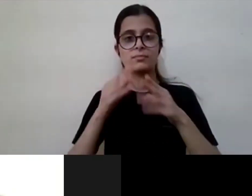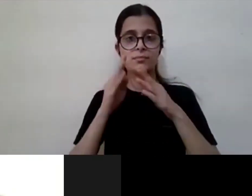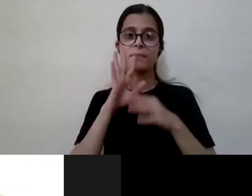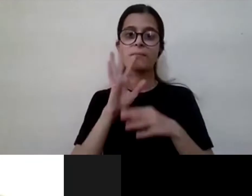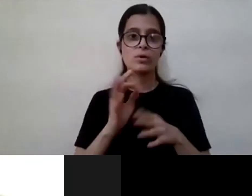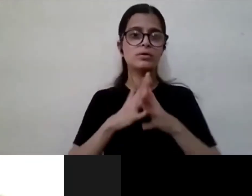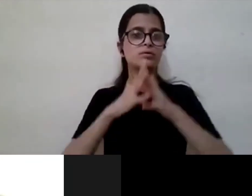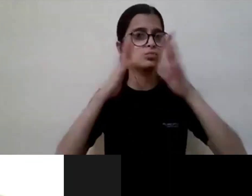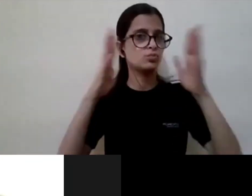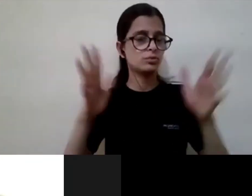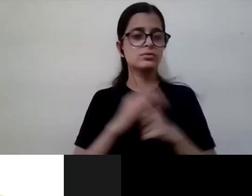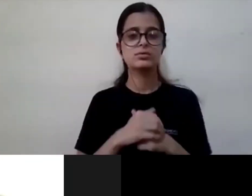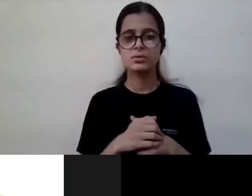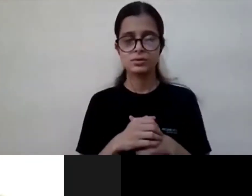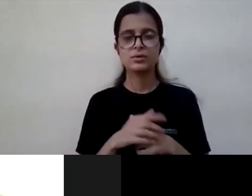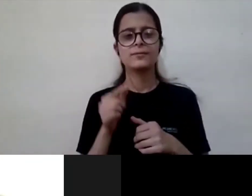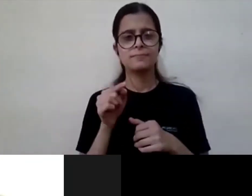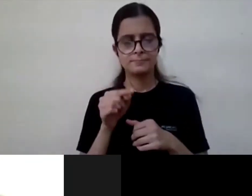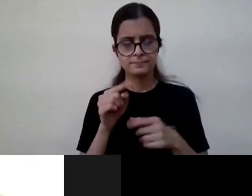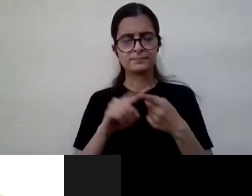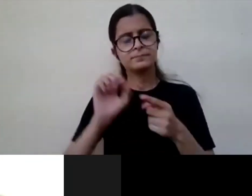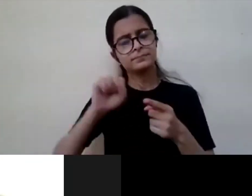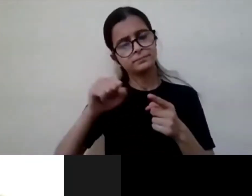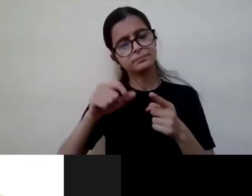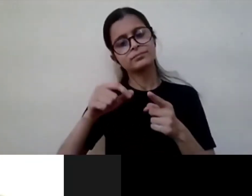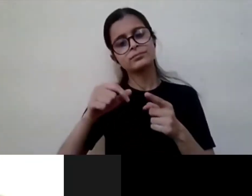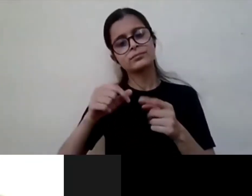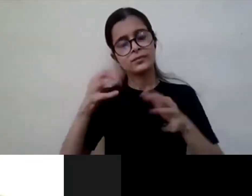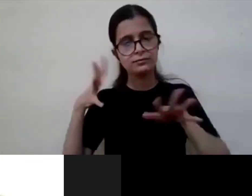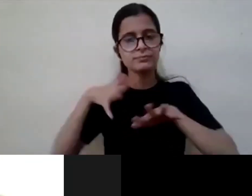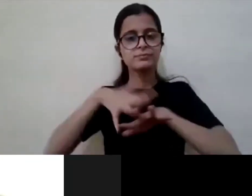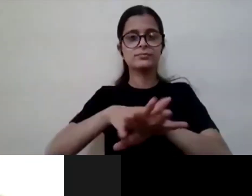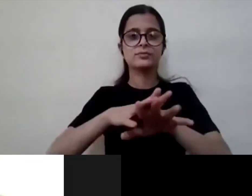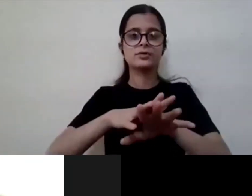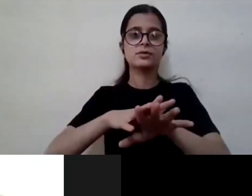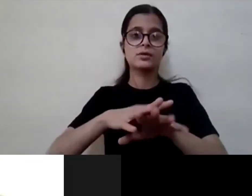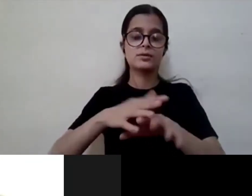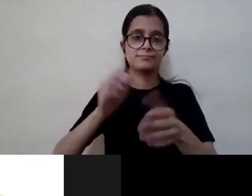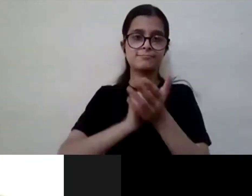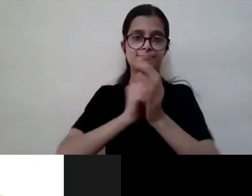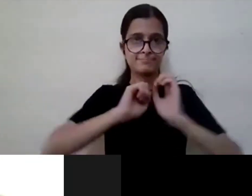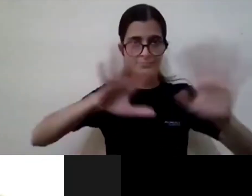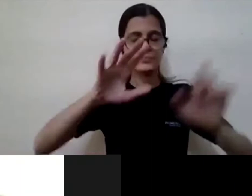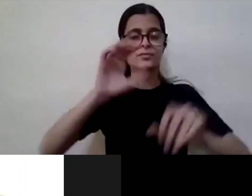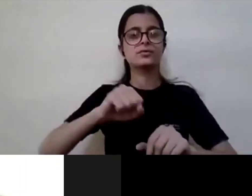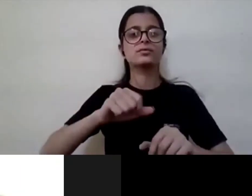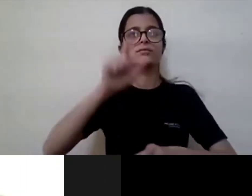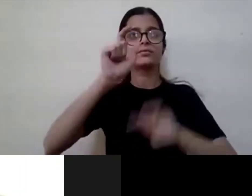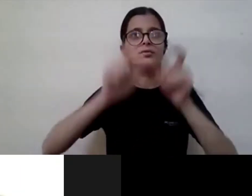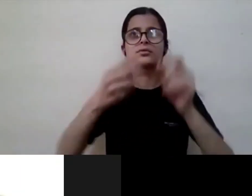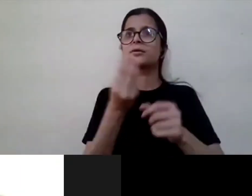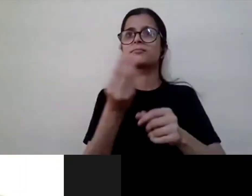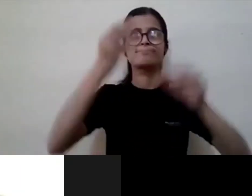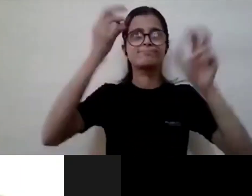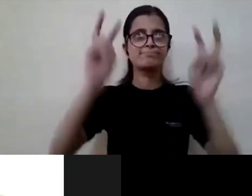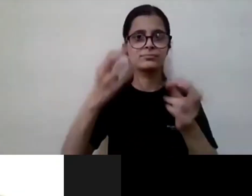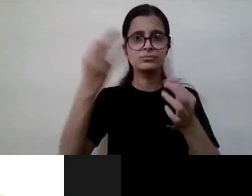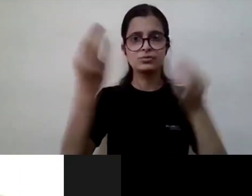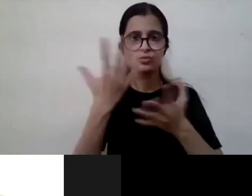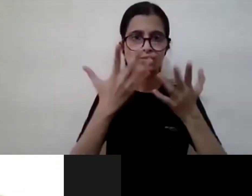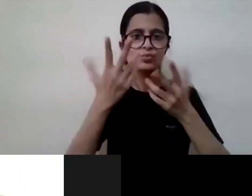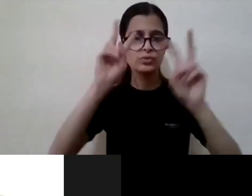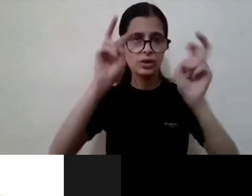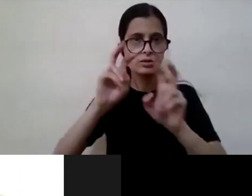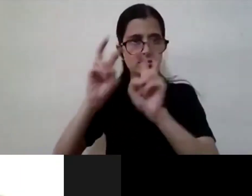yes the answer is inclusive publishing for really increasing the number of titles which are coming through uh